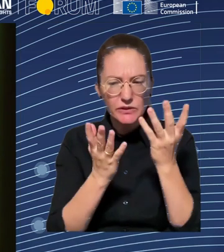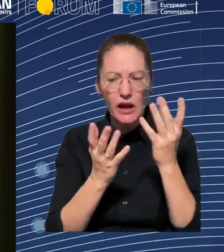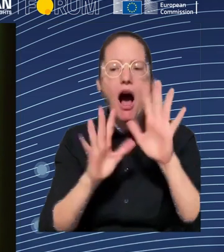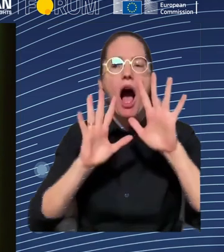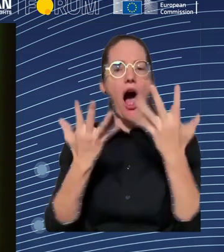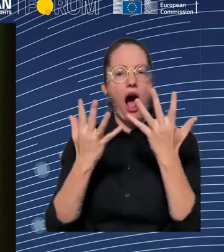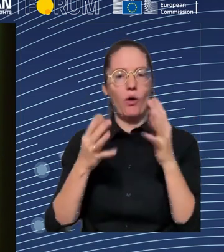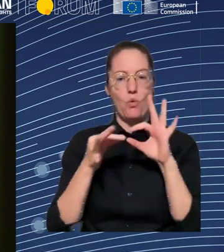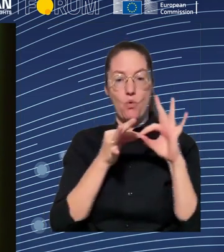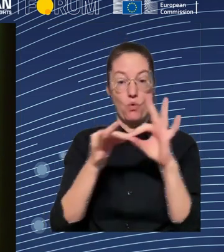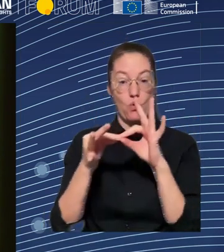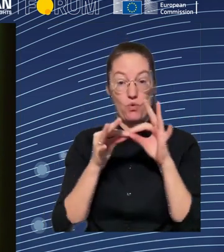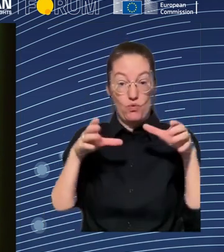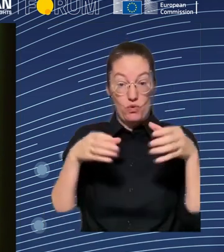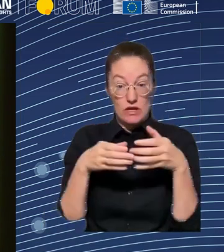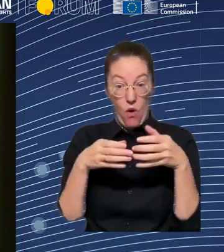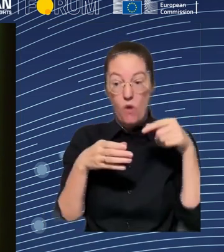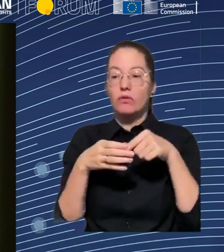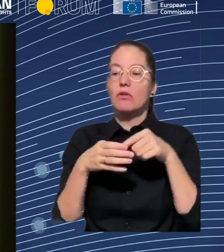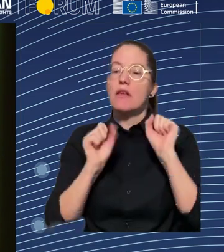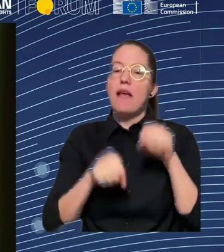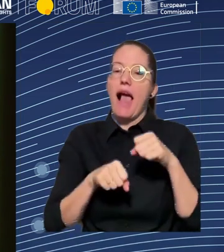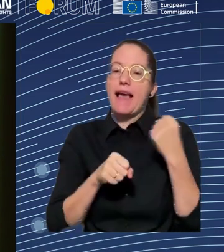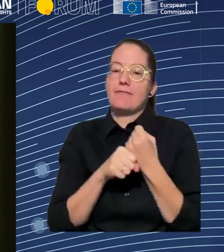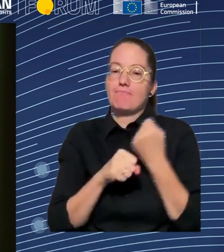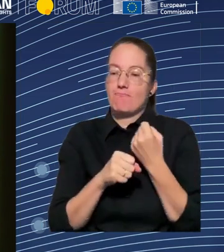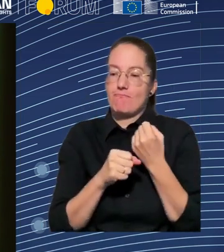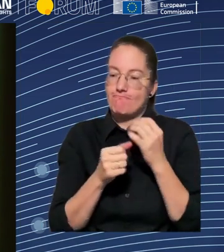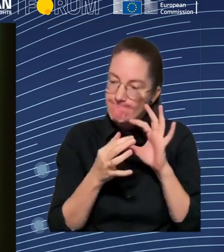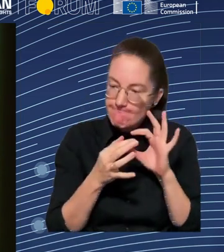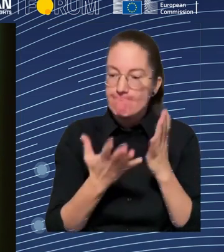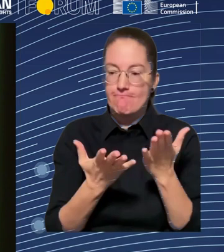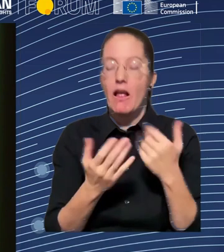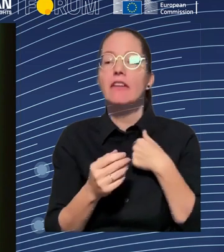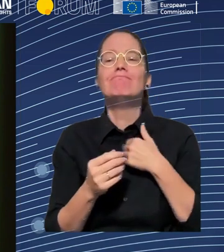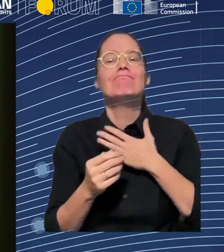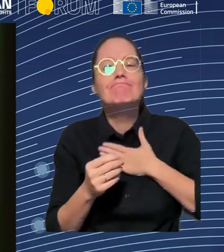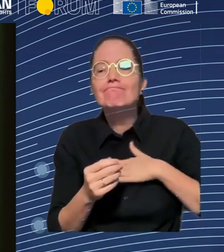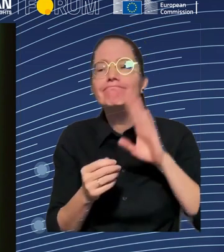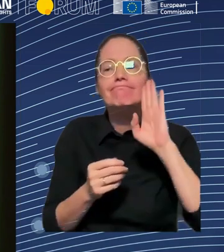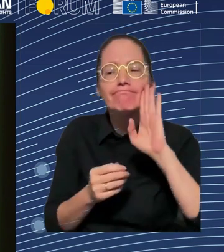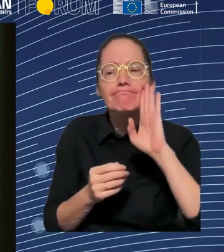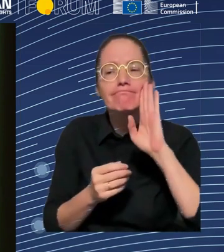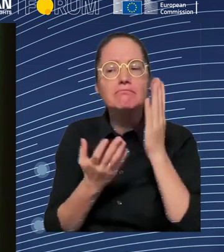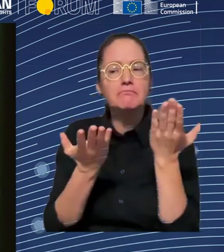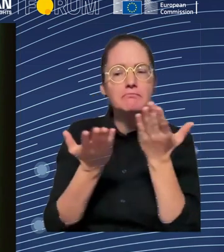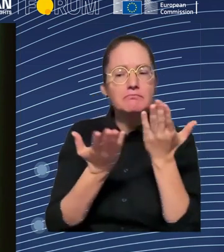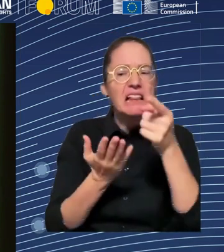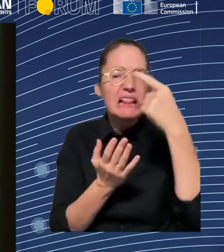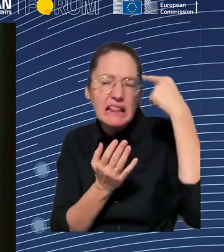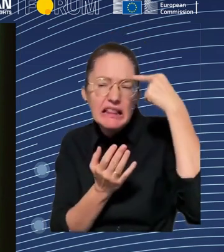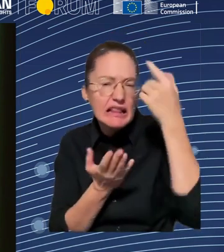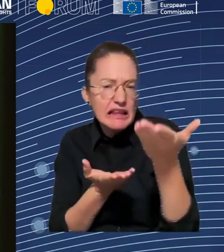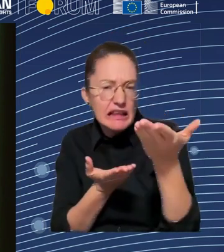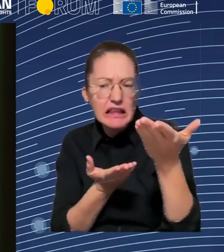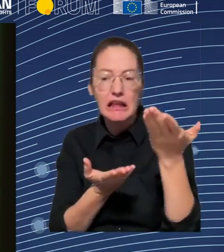as Jeremiah mentioned it, and I think Annette as well, the question about how we can shape how AI is